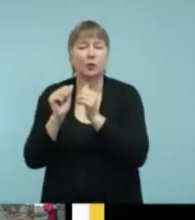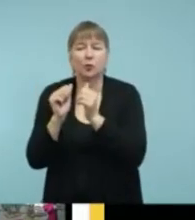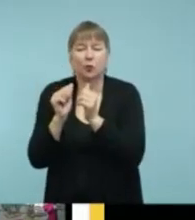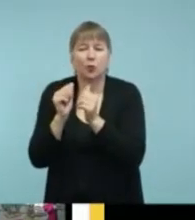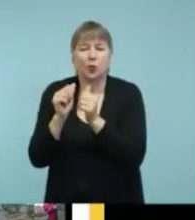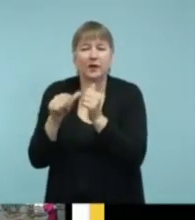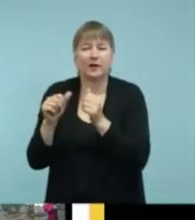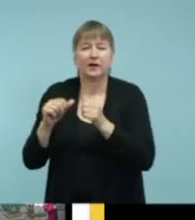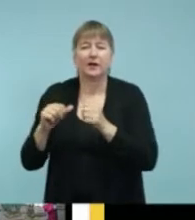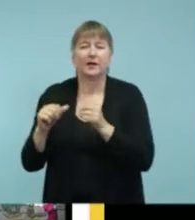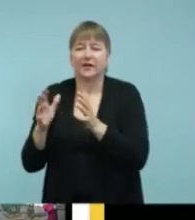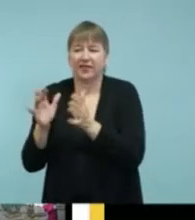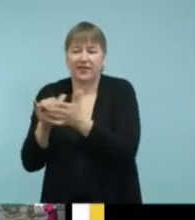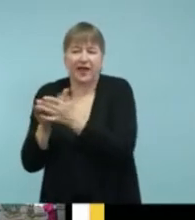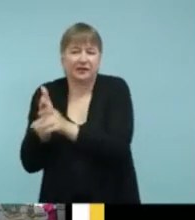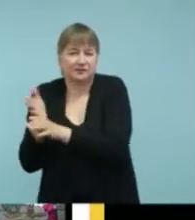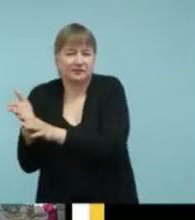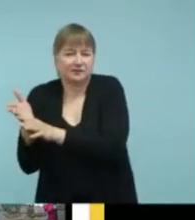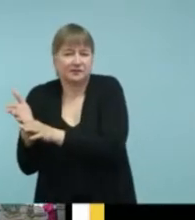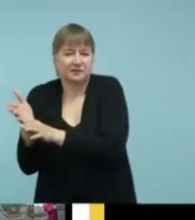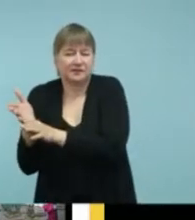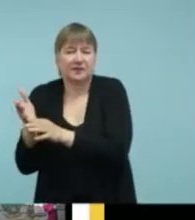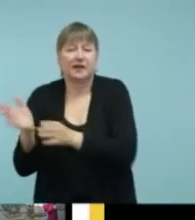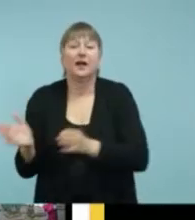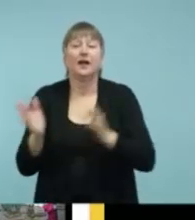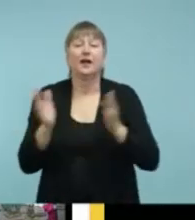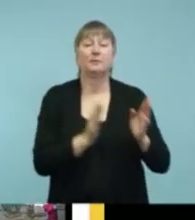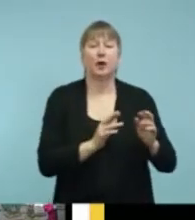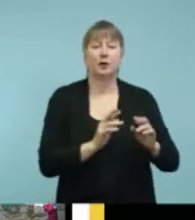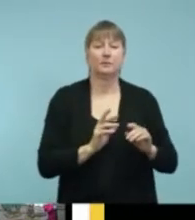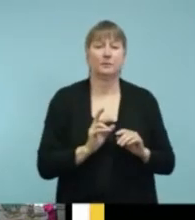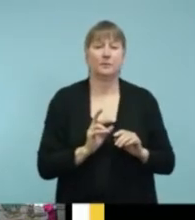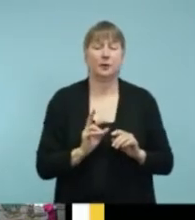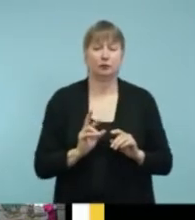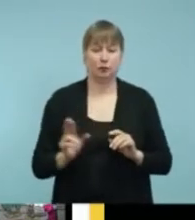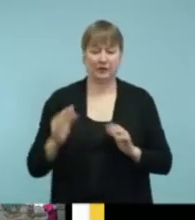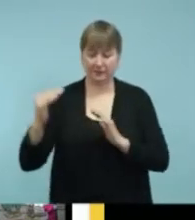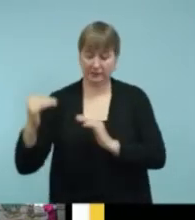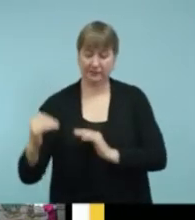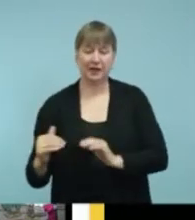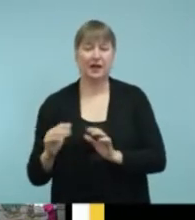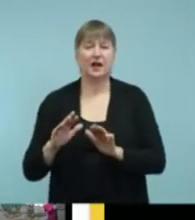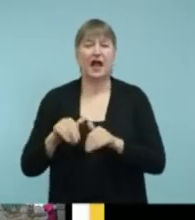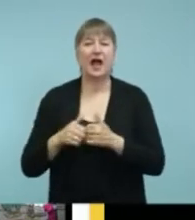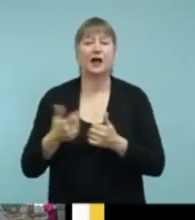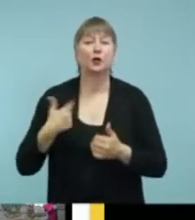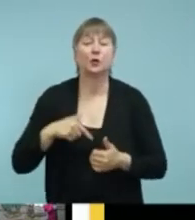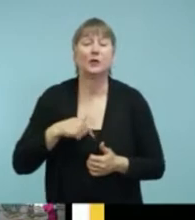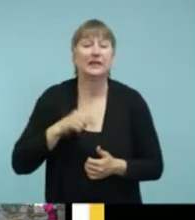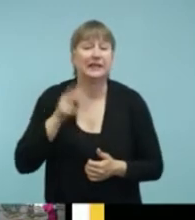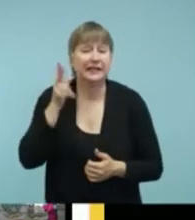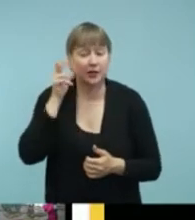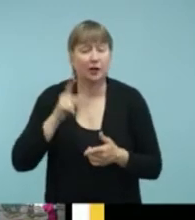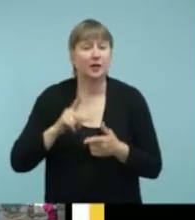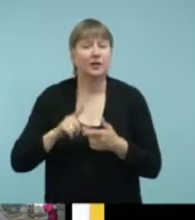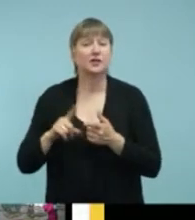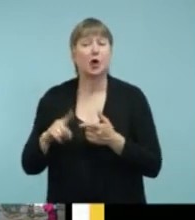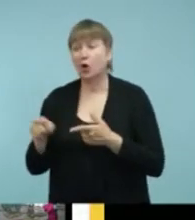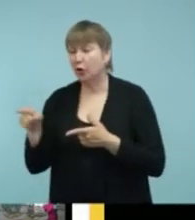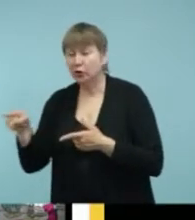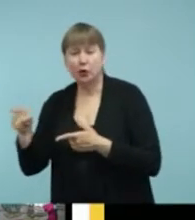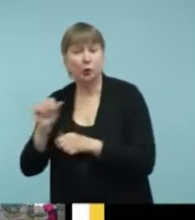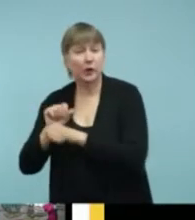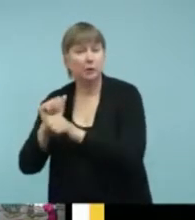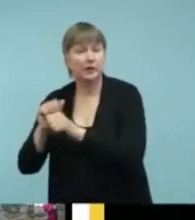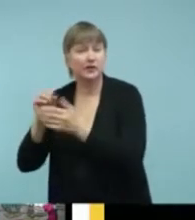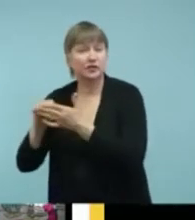bottom right is just a real quick, like, how do we hear? So for your students that you're working on advocacy goals or maybe